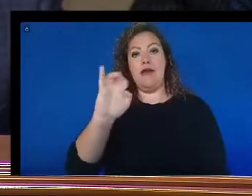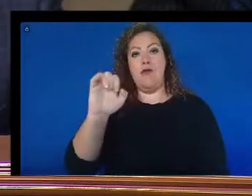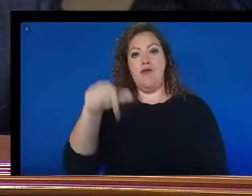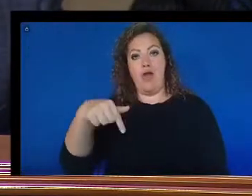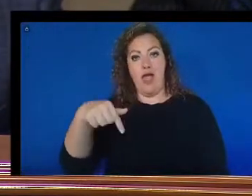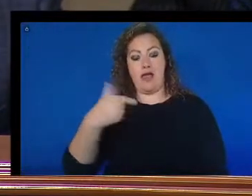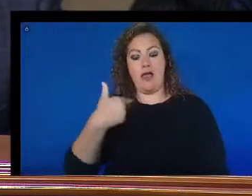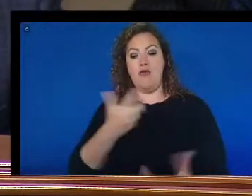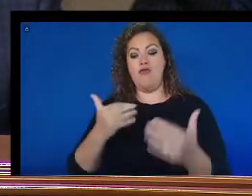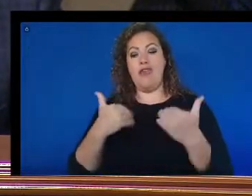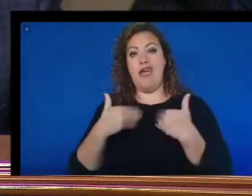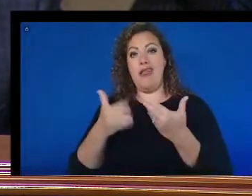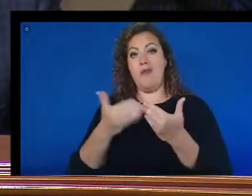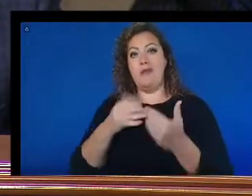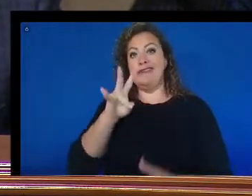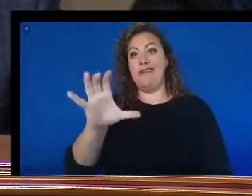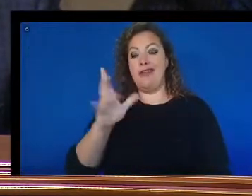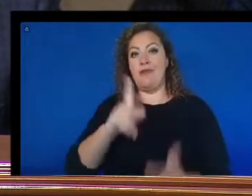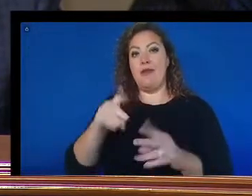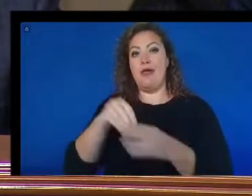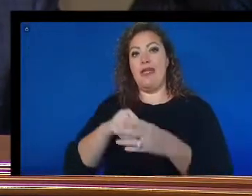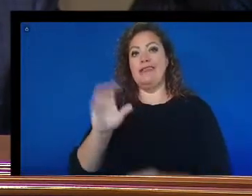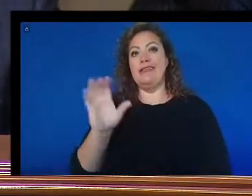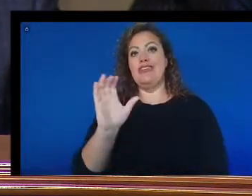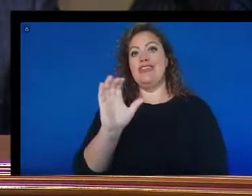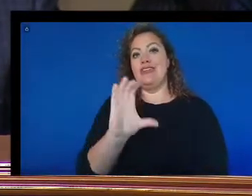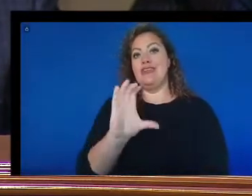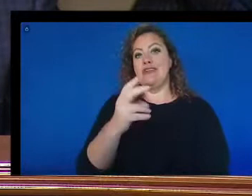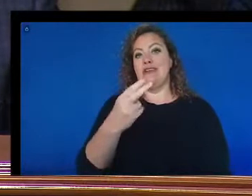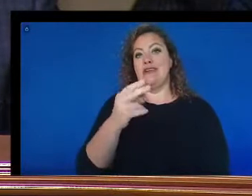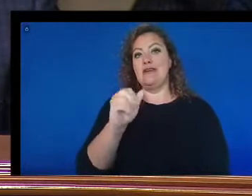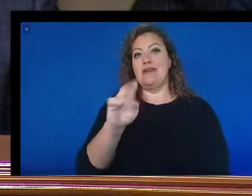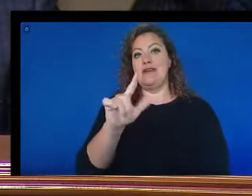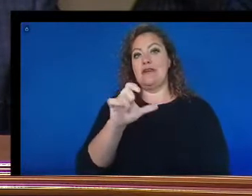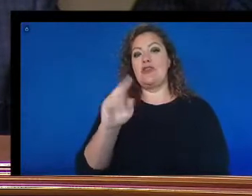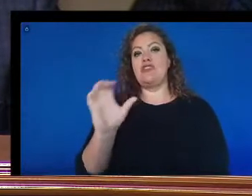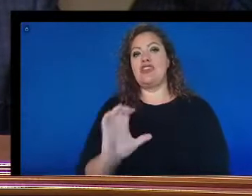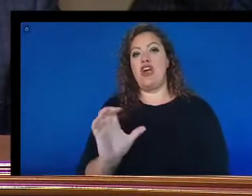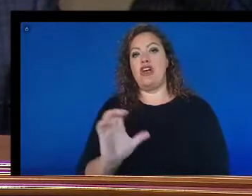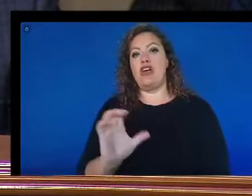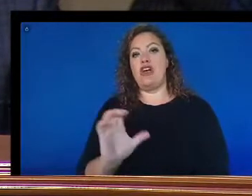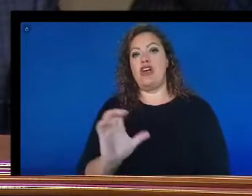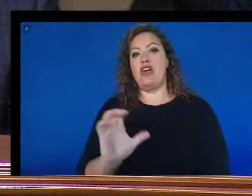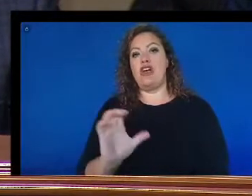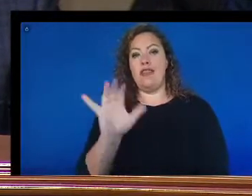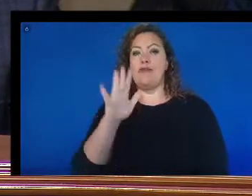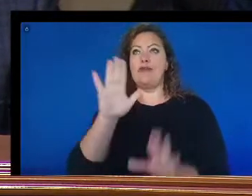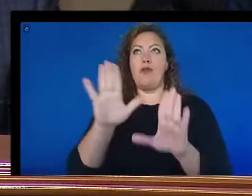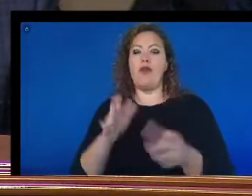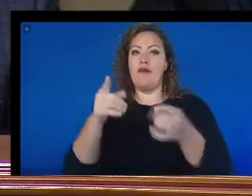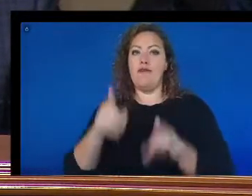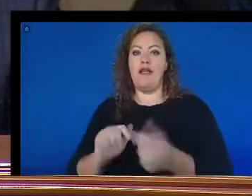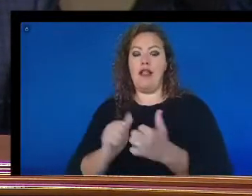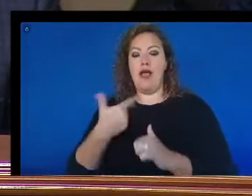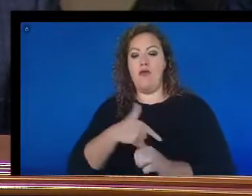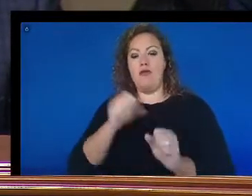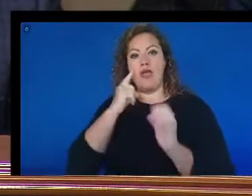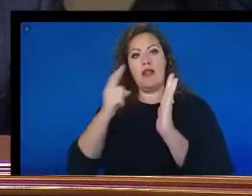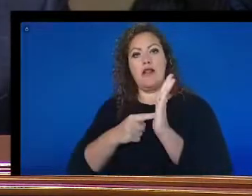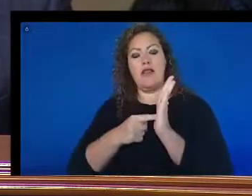at home in Charleston, South Carolina. was a wonderful event. It's a wonderful way for us to acknowledge the incredible sacrifice,